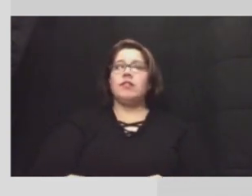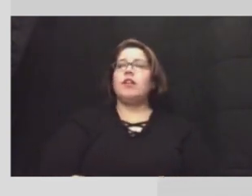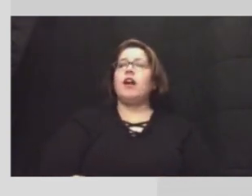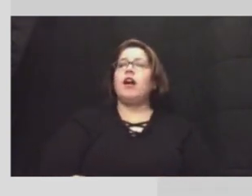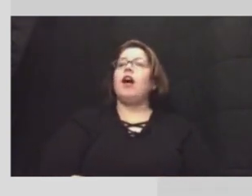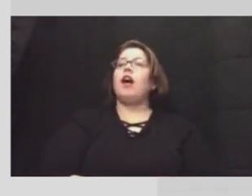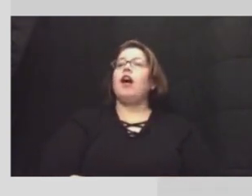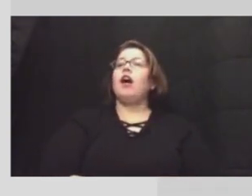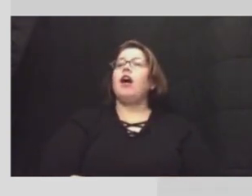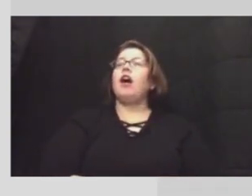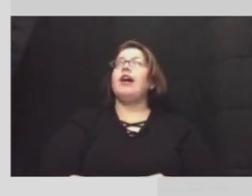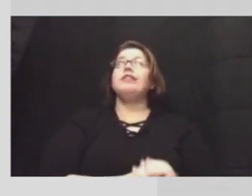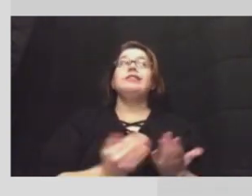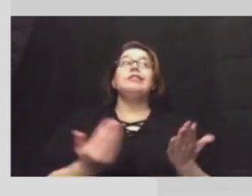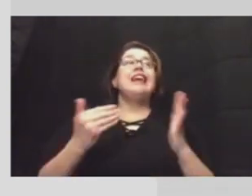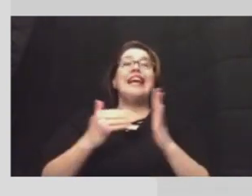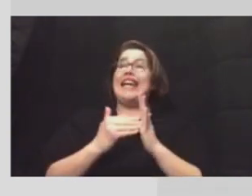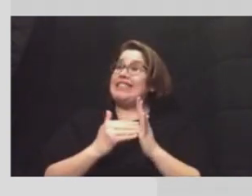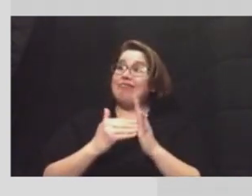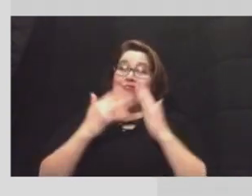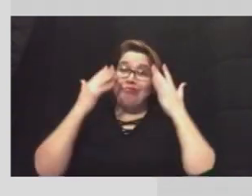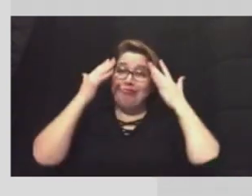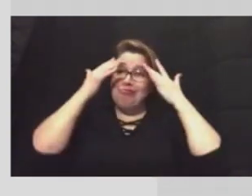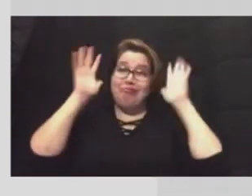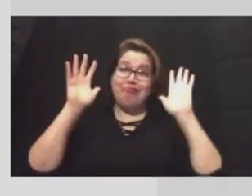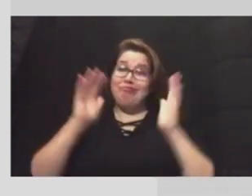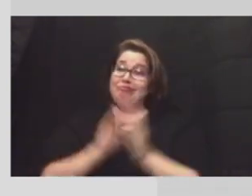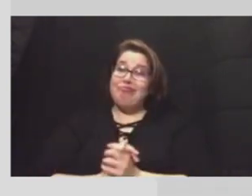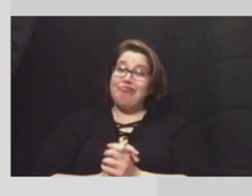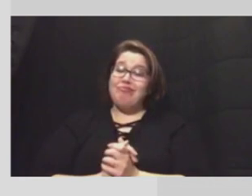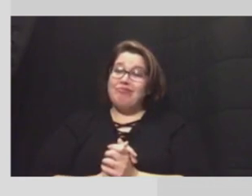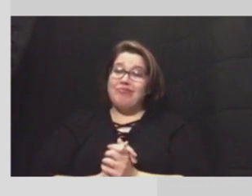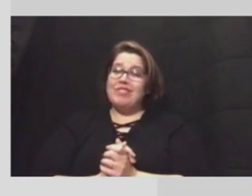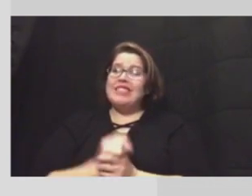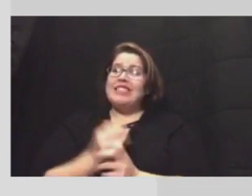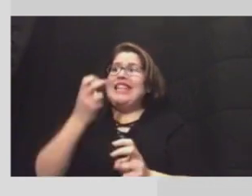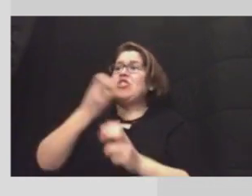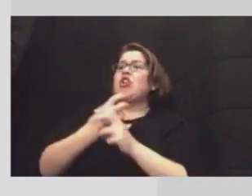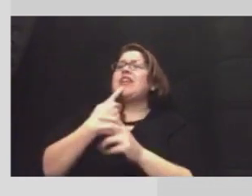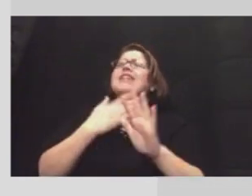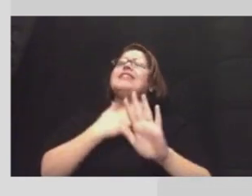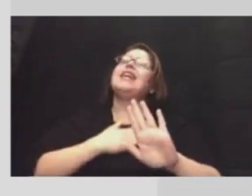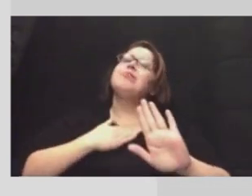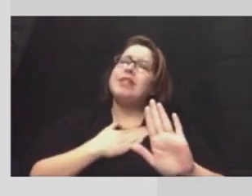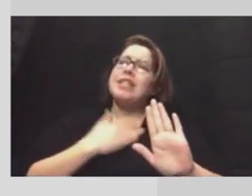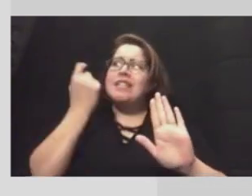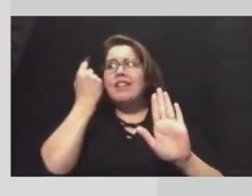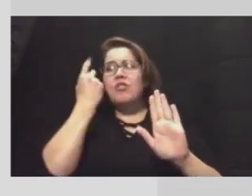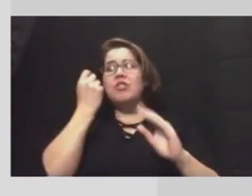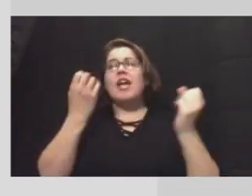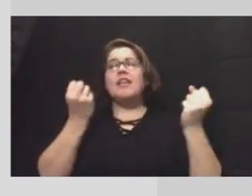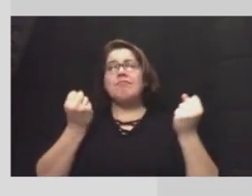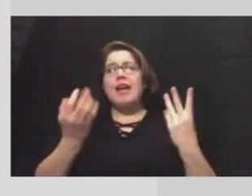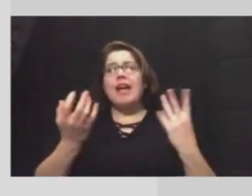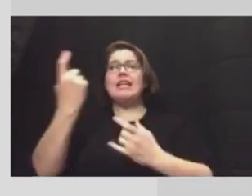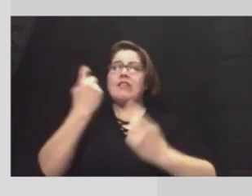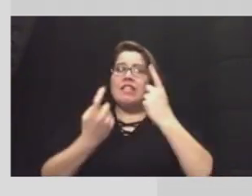uh again that's hard to say um because uh and and please understand a lot of these questions are